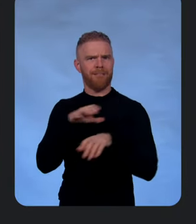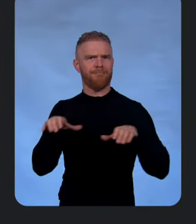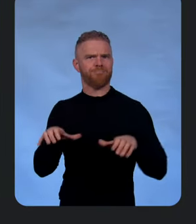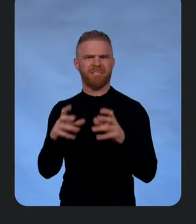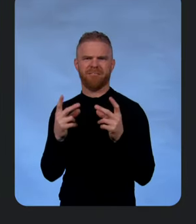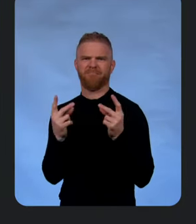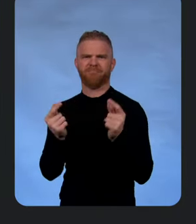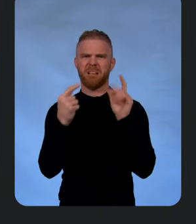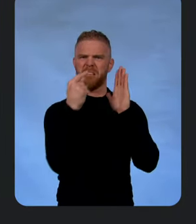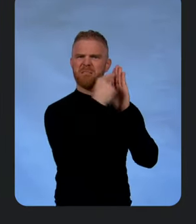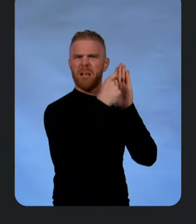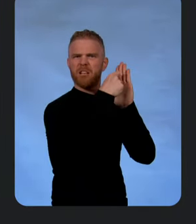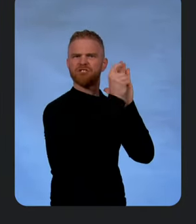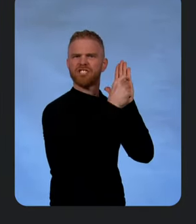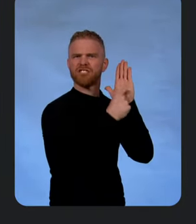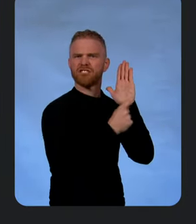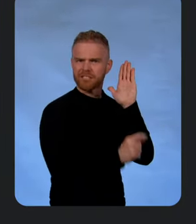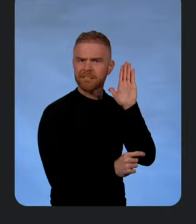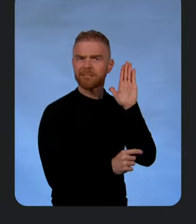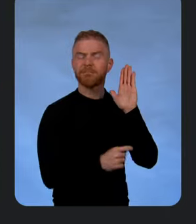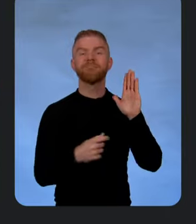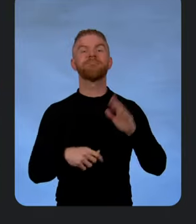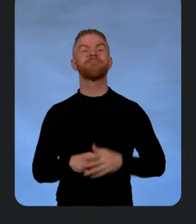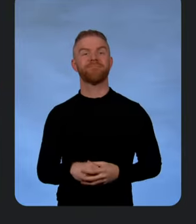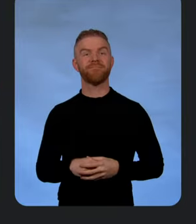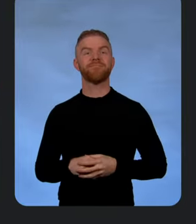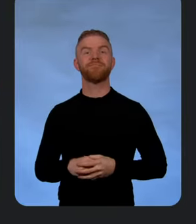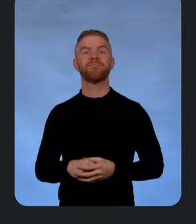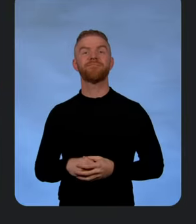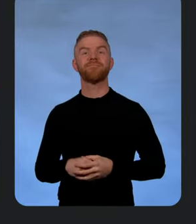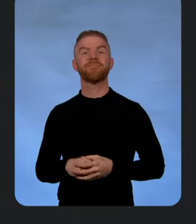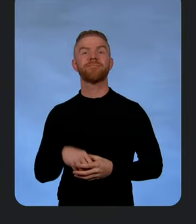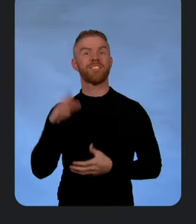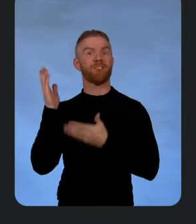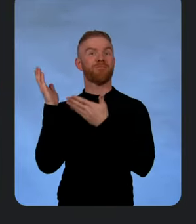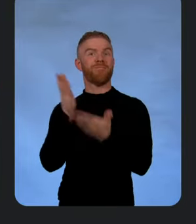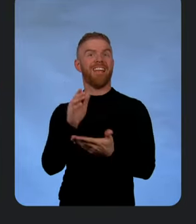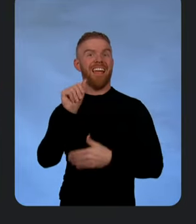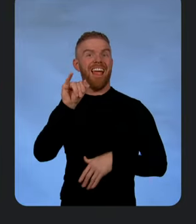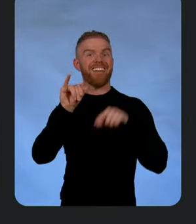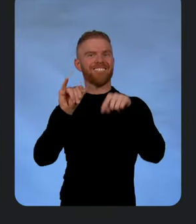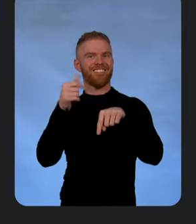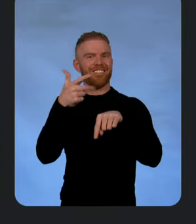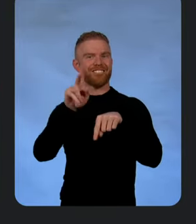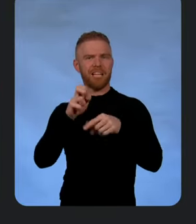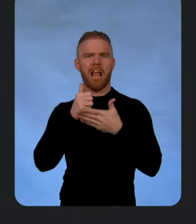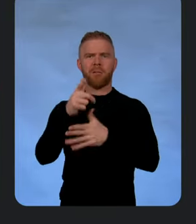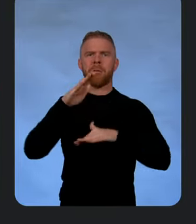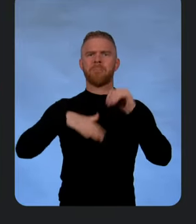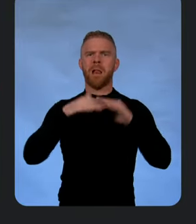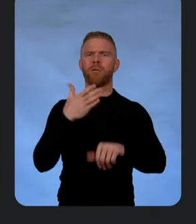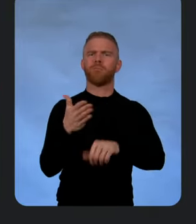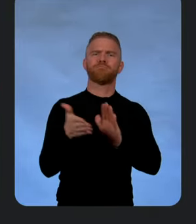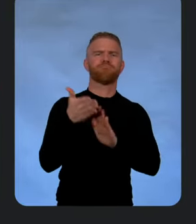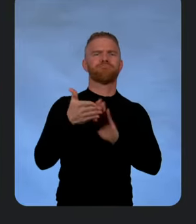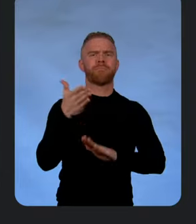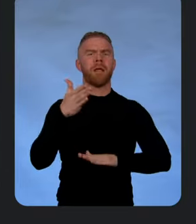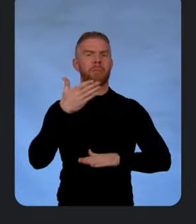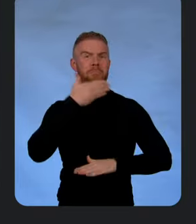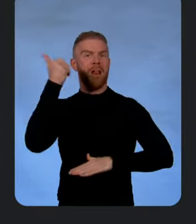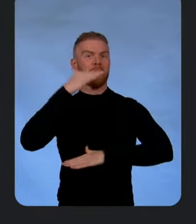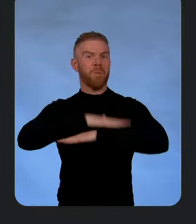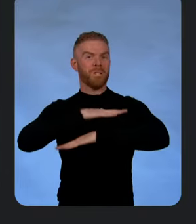each of these. Wow. Bringing AI to GKE helps you build and run better platforms for your users.